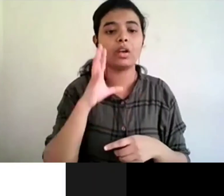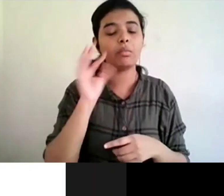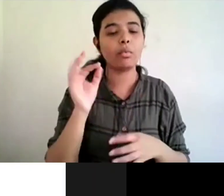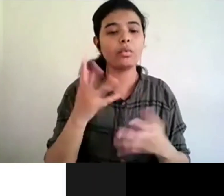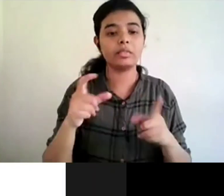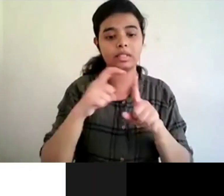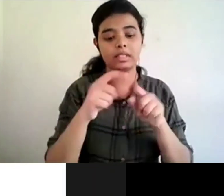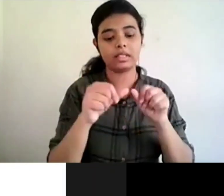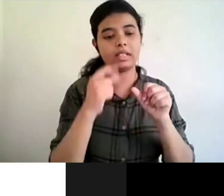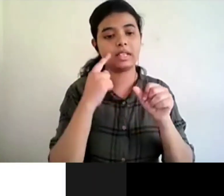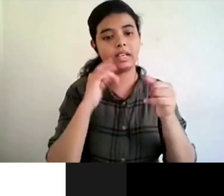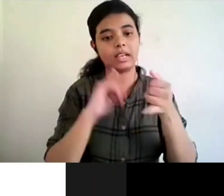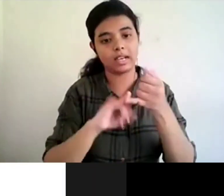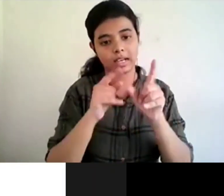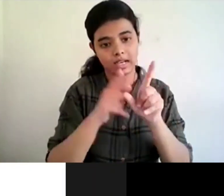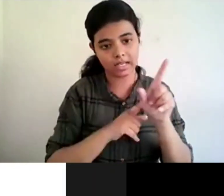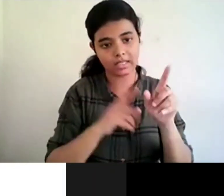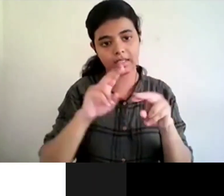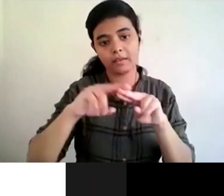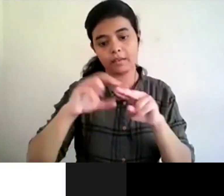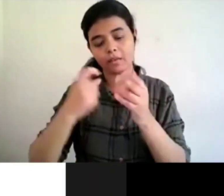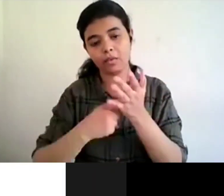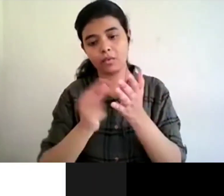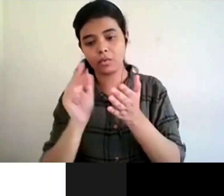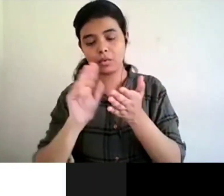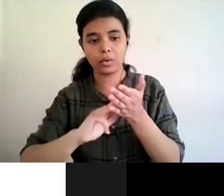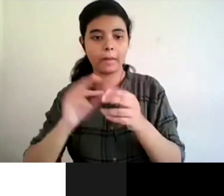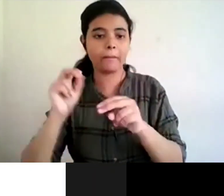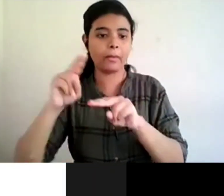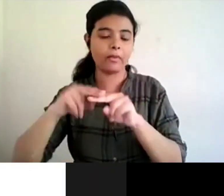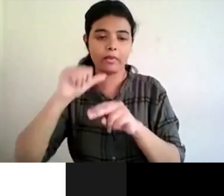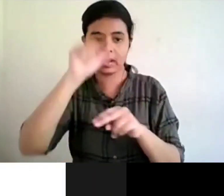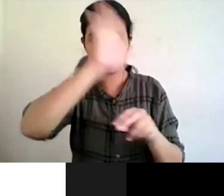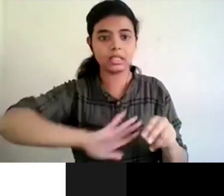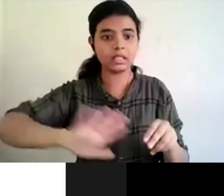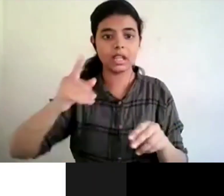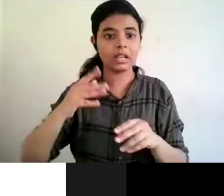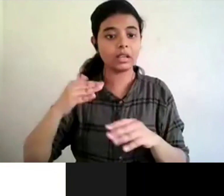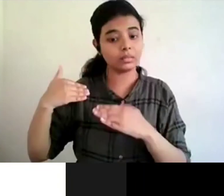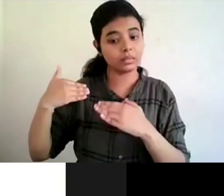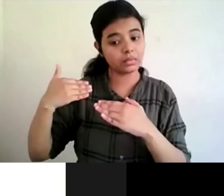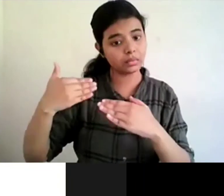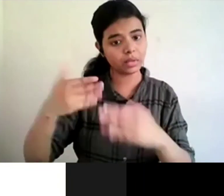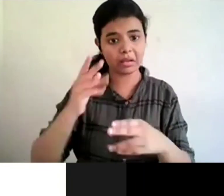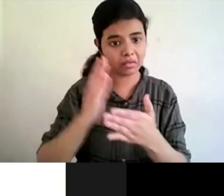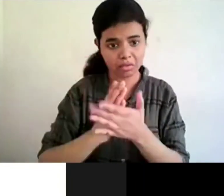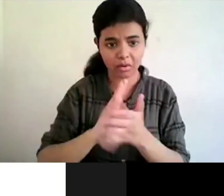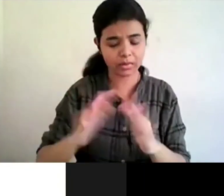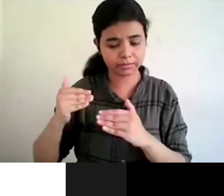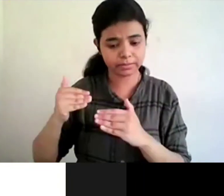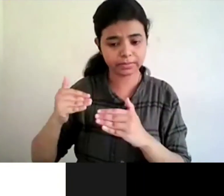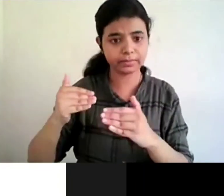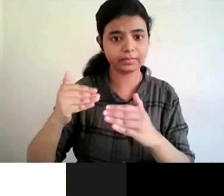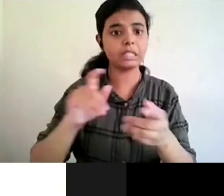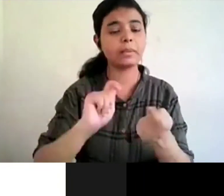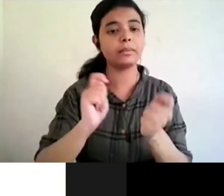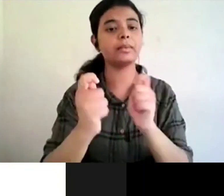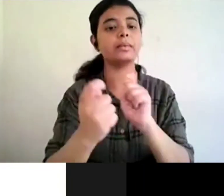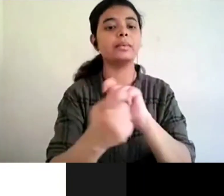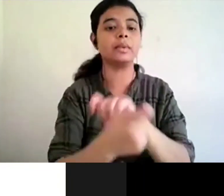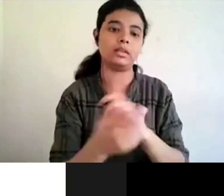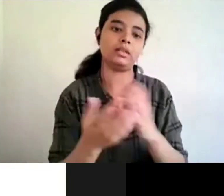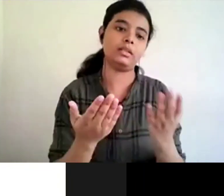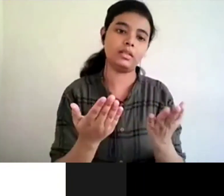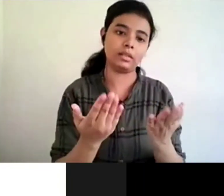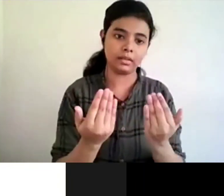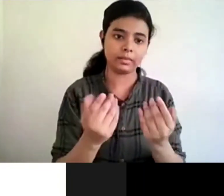daisy forum of india has provided a continuous platform it has not ended it has evolved into new dialogues